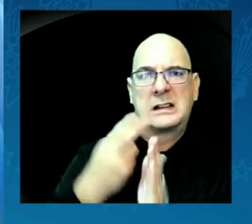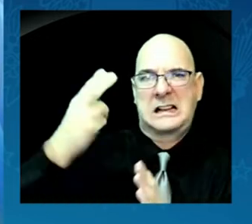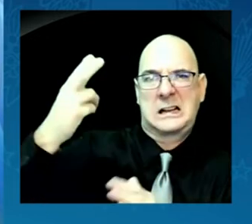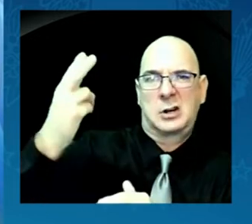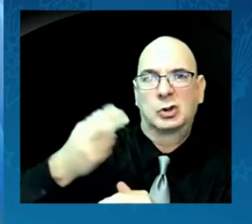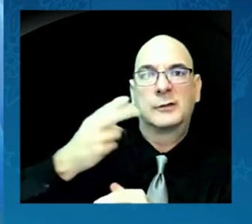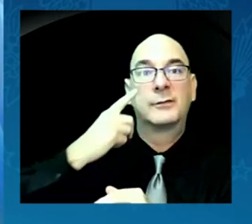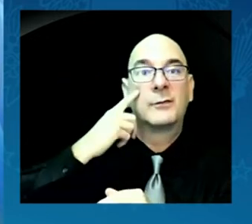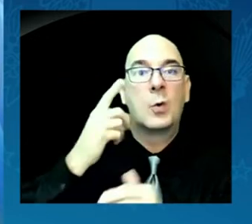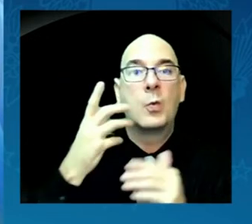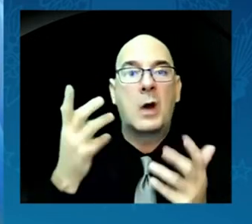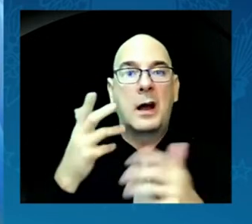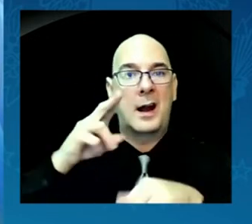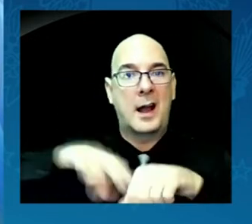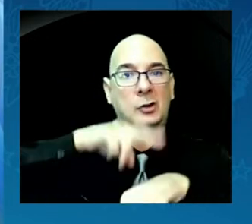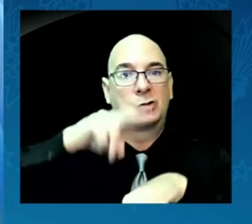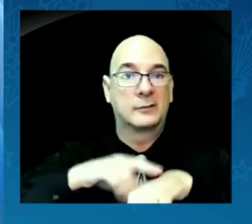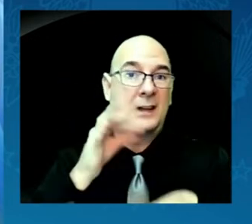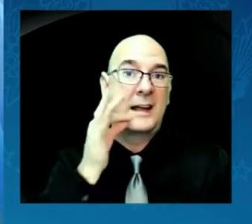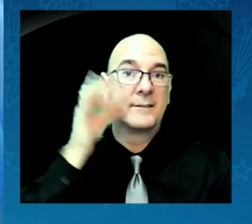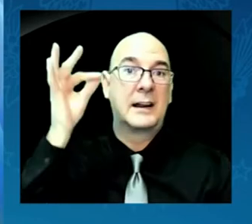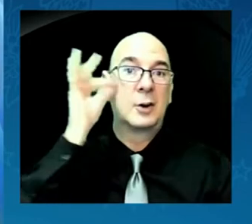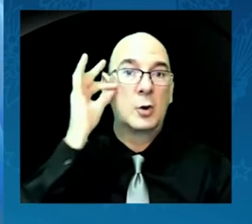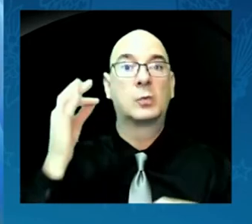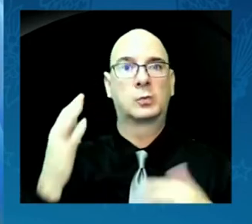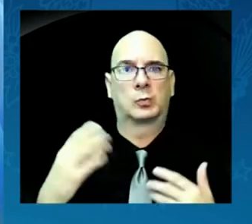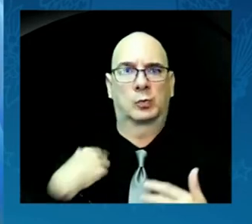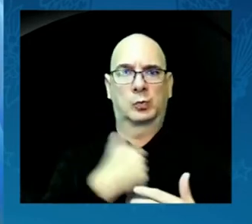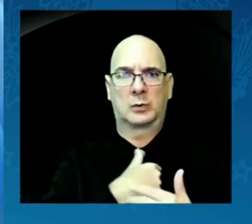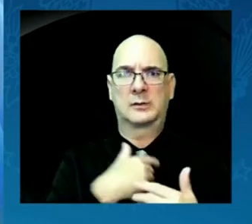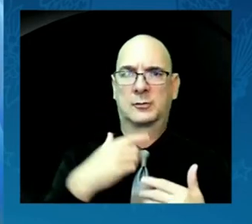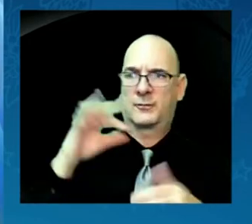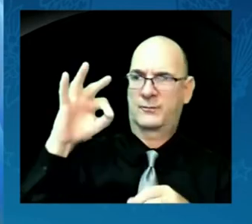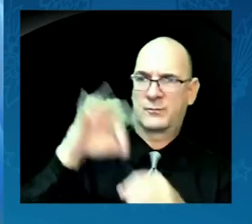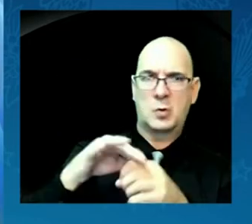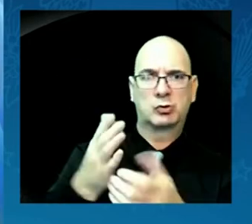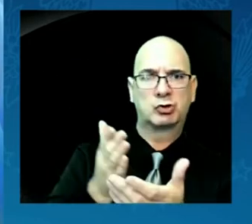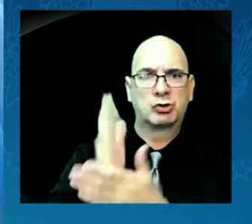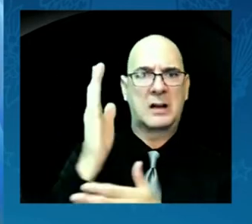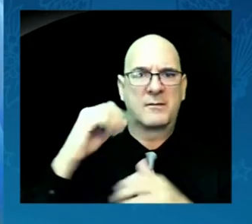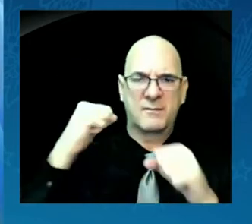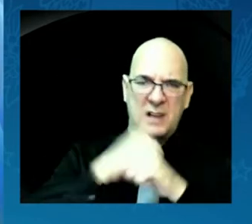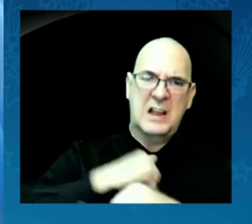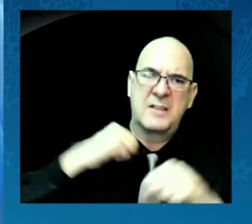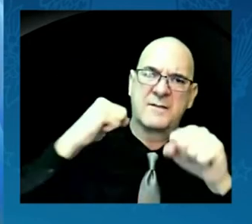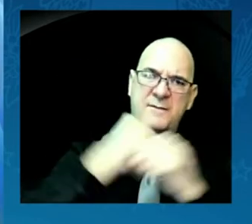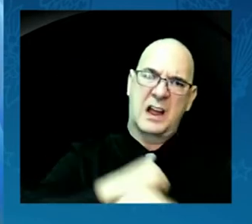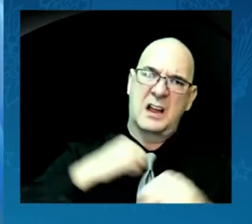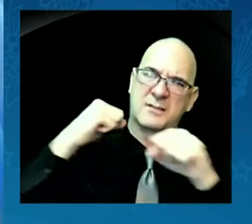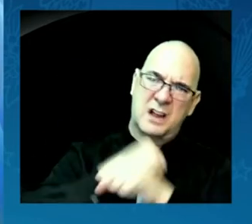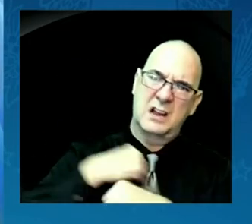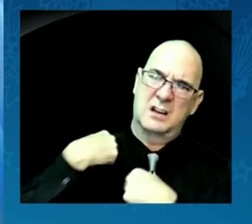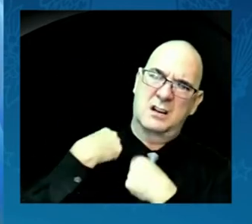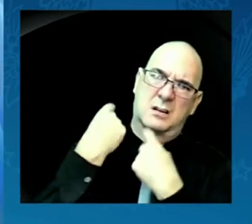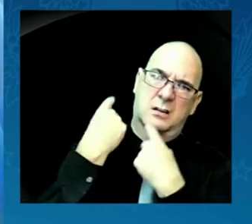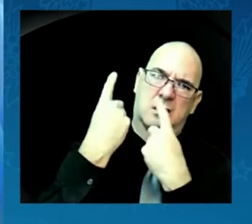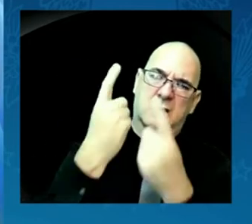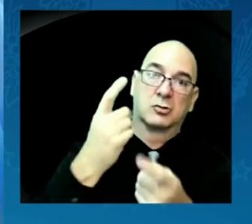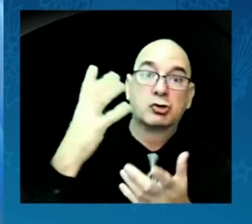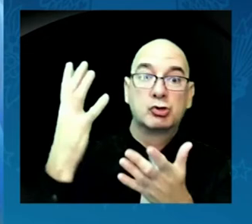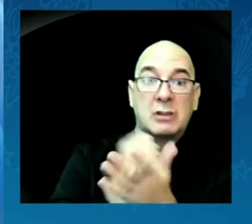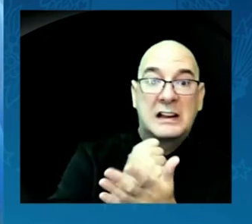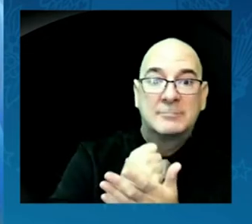and hard won. As you know, Native Americans were not universally granted citizenship